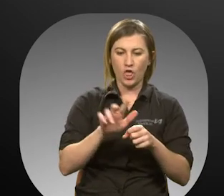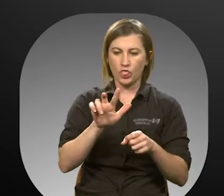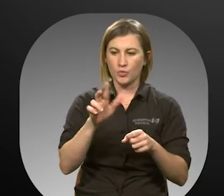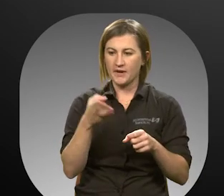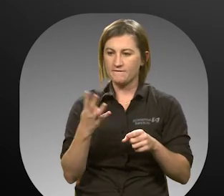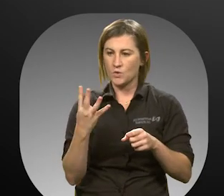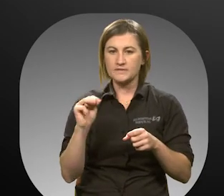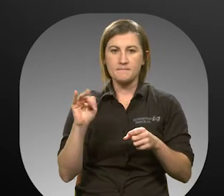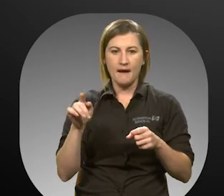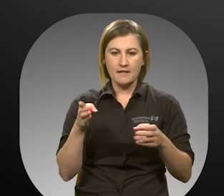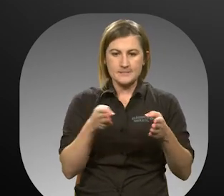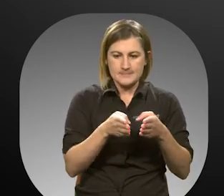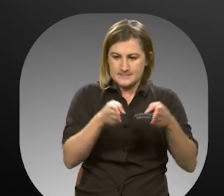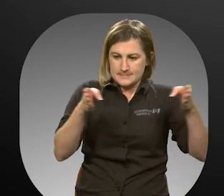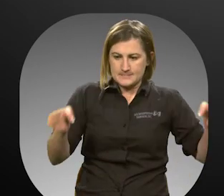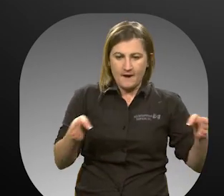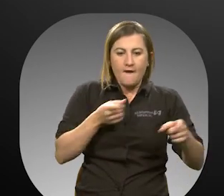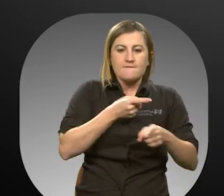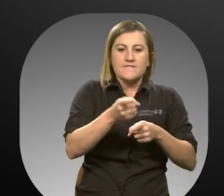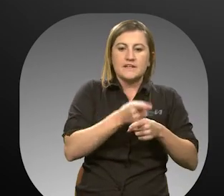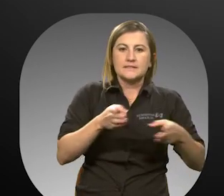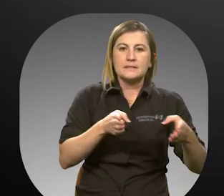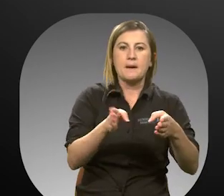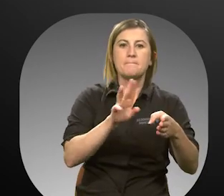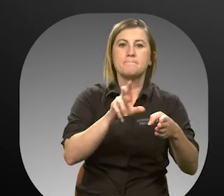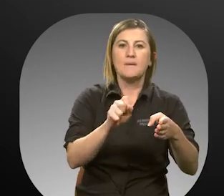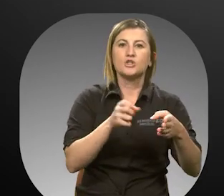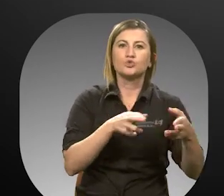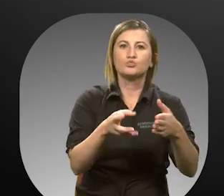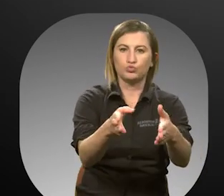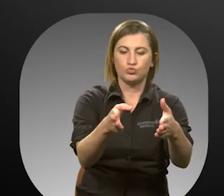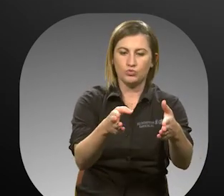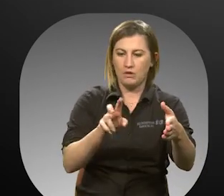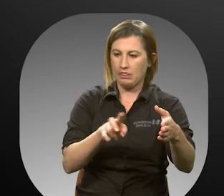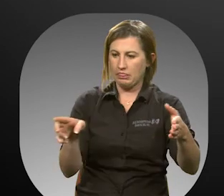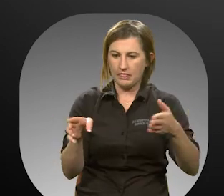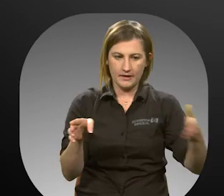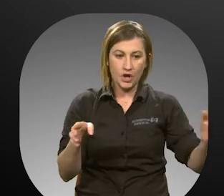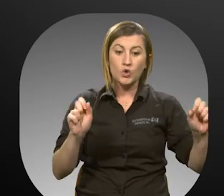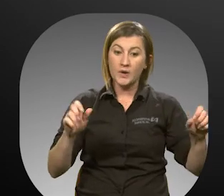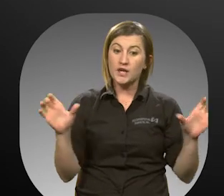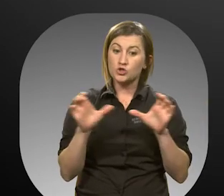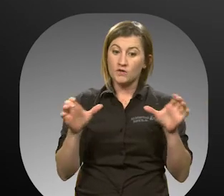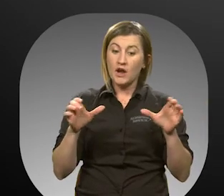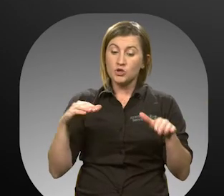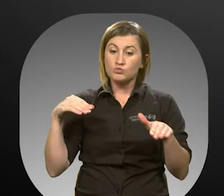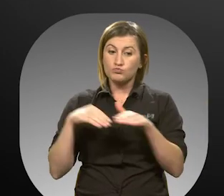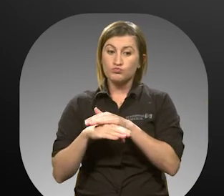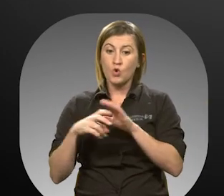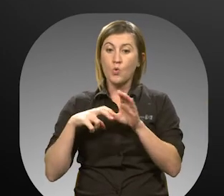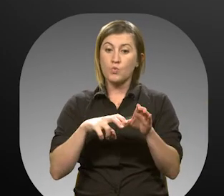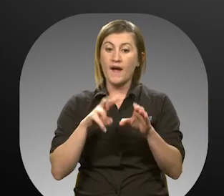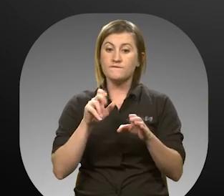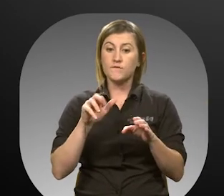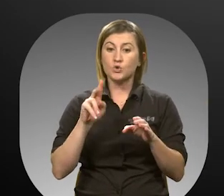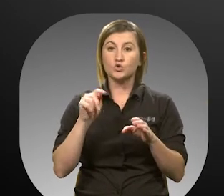an area within three-fourths of a mile on either side of a fixed bus route. While you may be certified to ride Votran Gold,